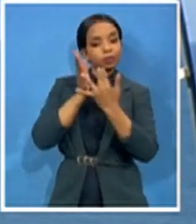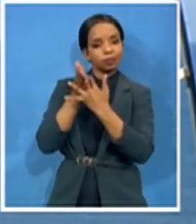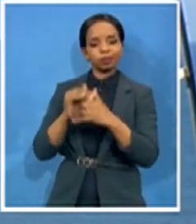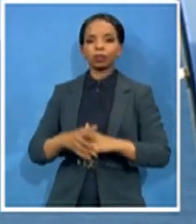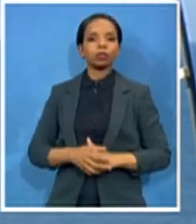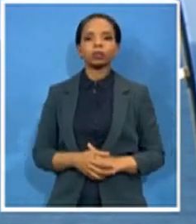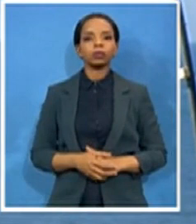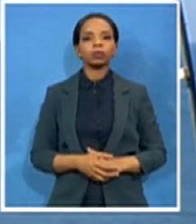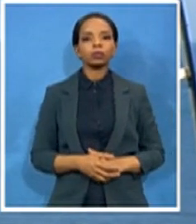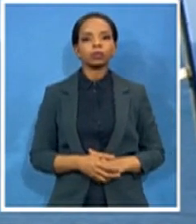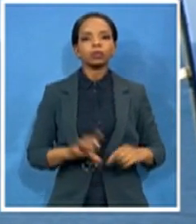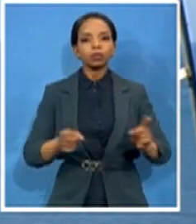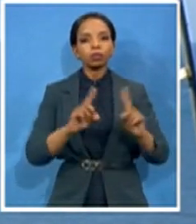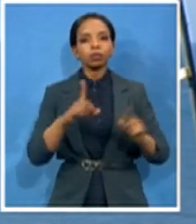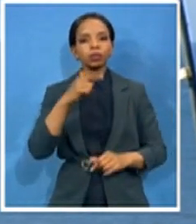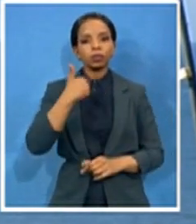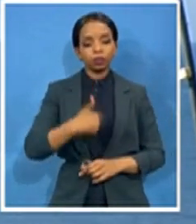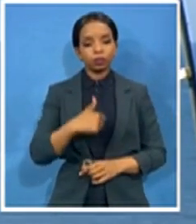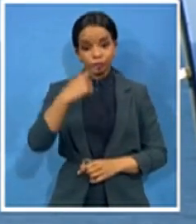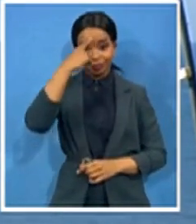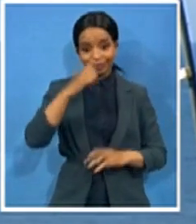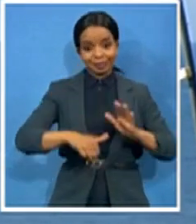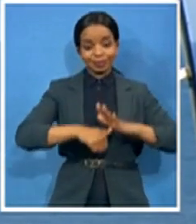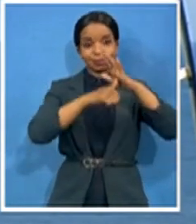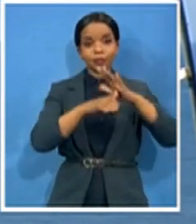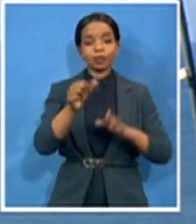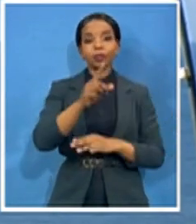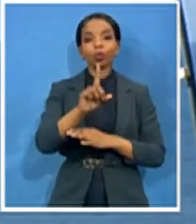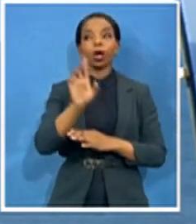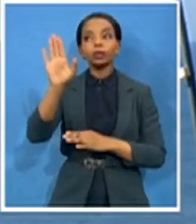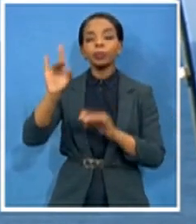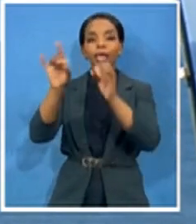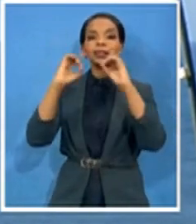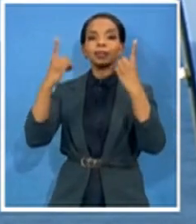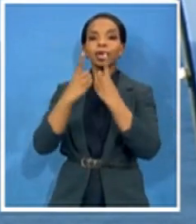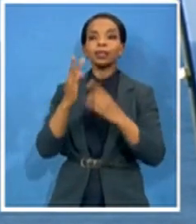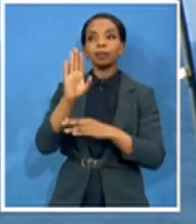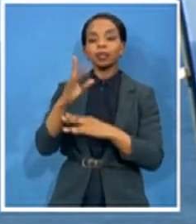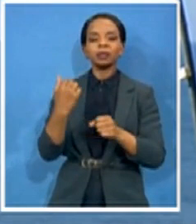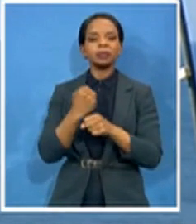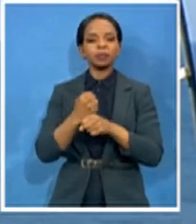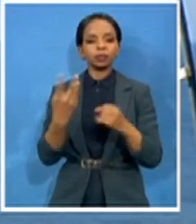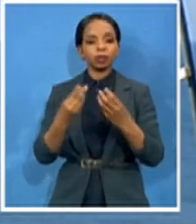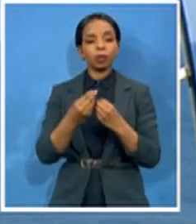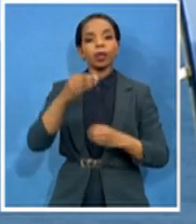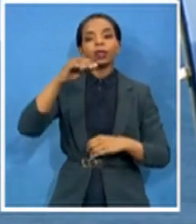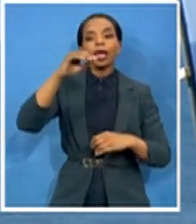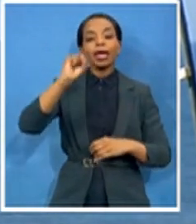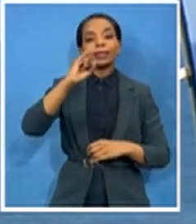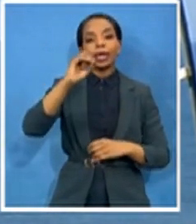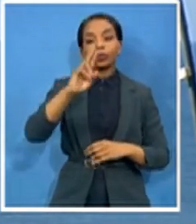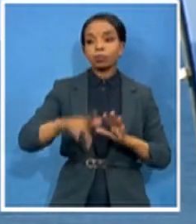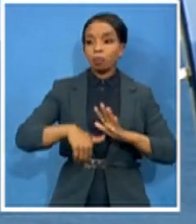very important is that the department really regards the work of the SIU very important. We are fully cooperating with the